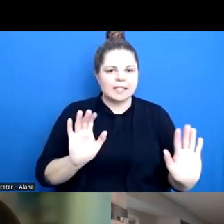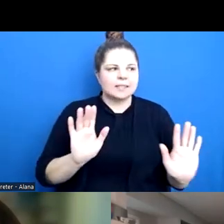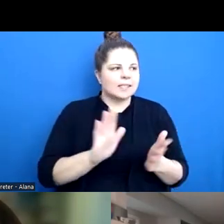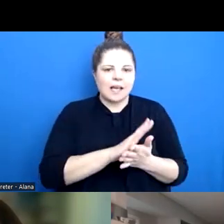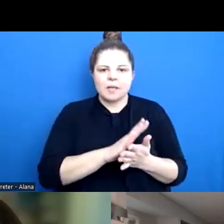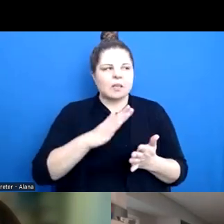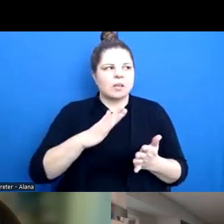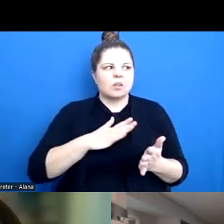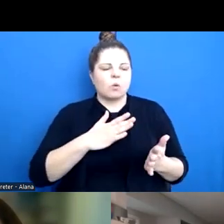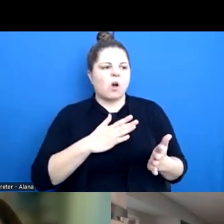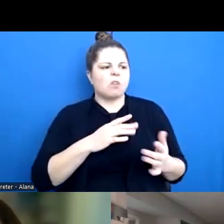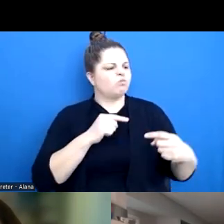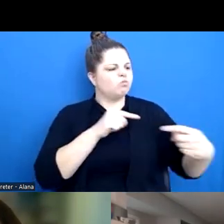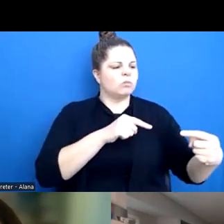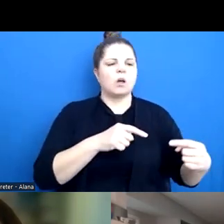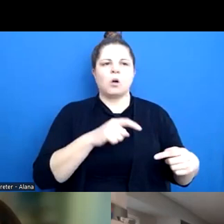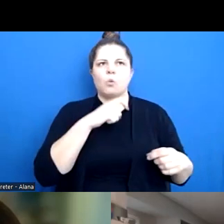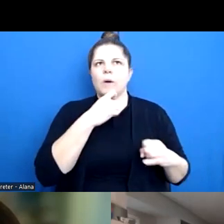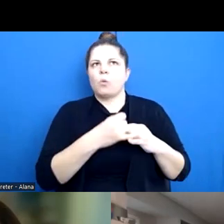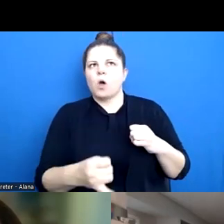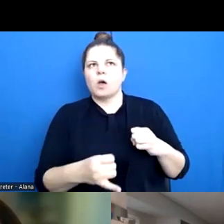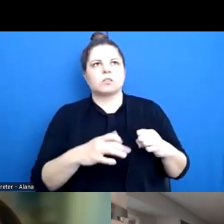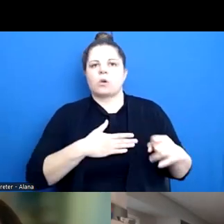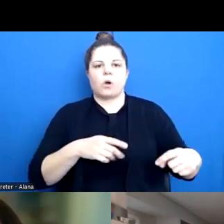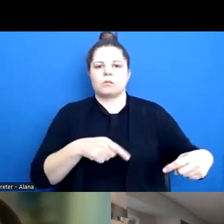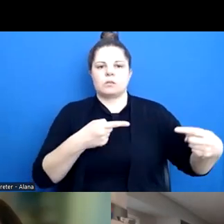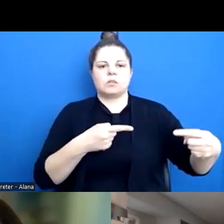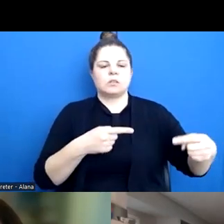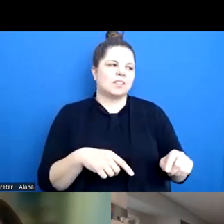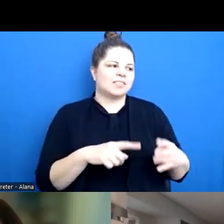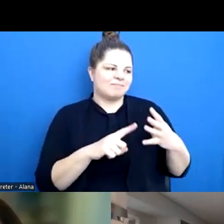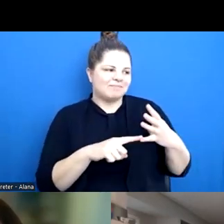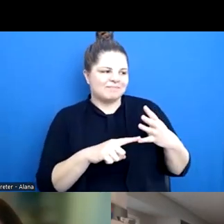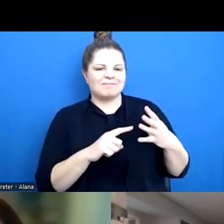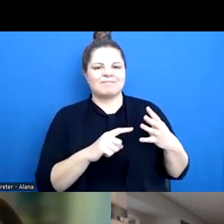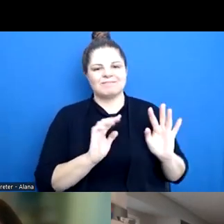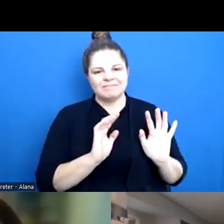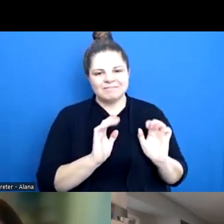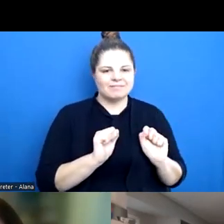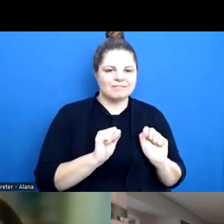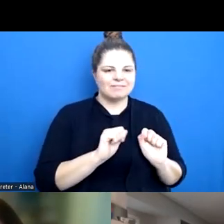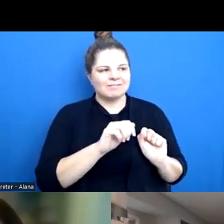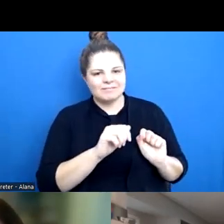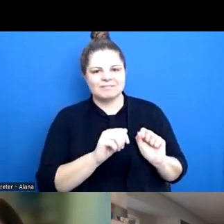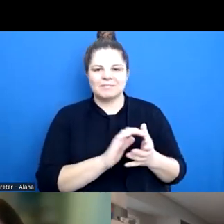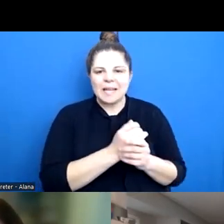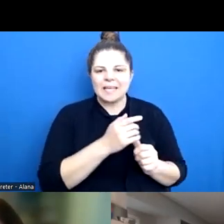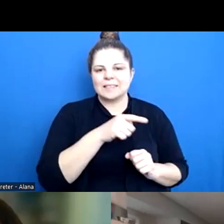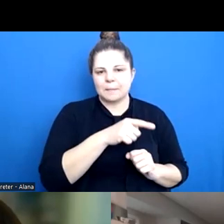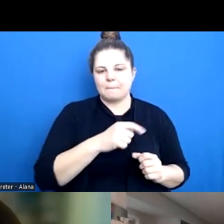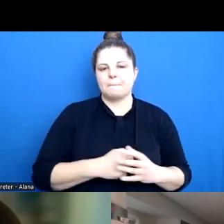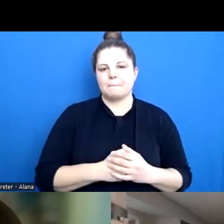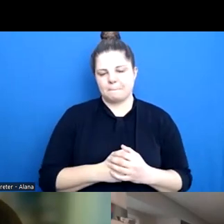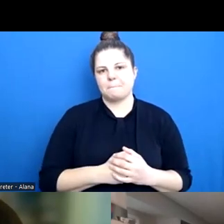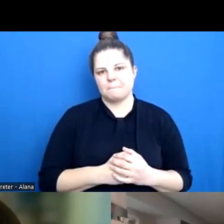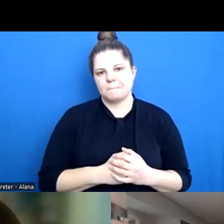by fighting back or creating an enemy. So you fawn or you appease. And that, I think,